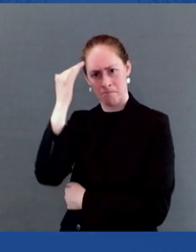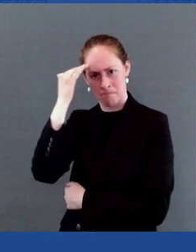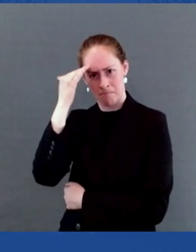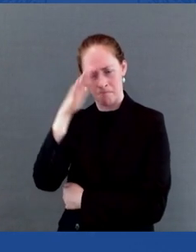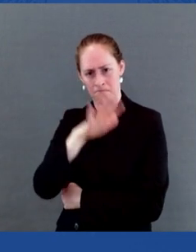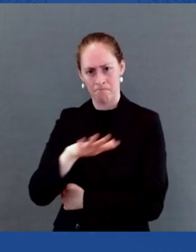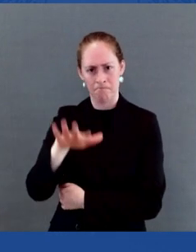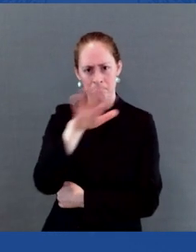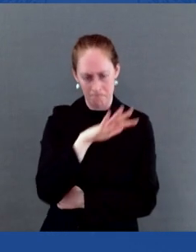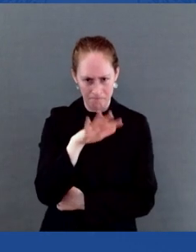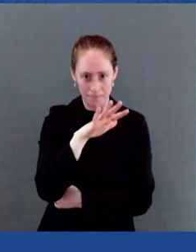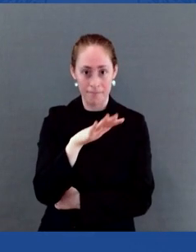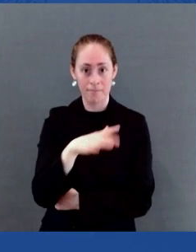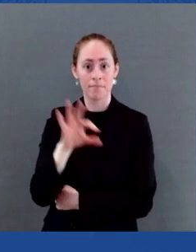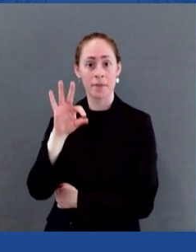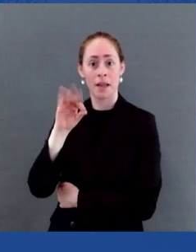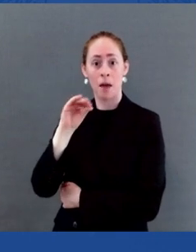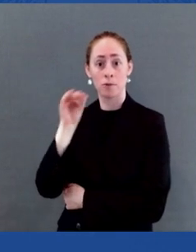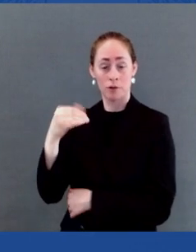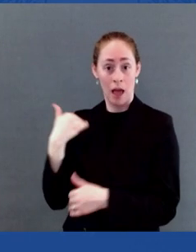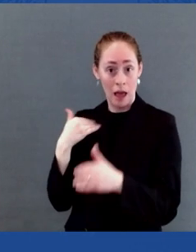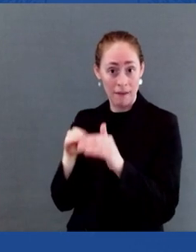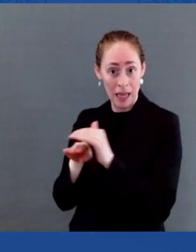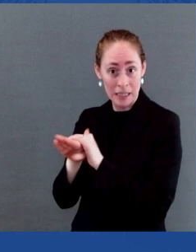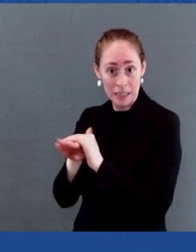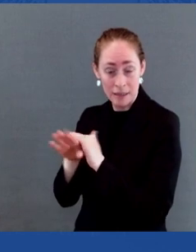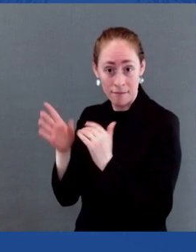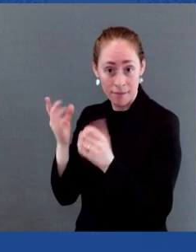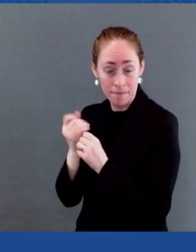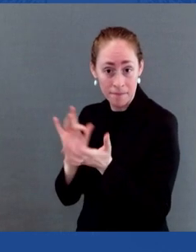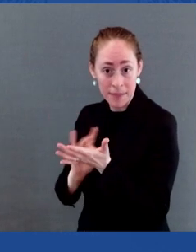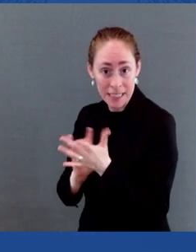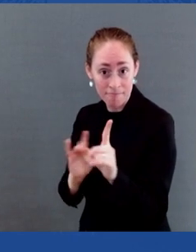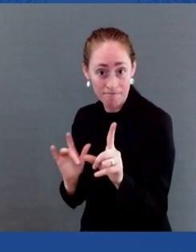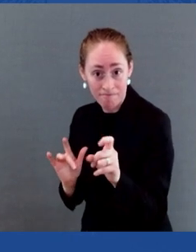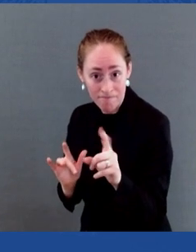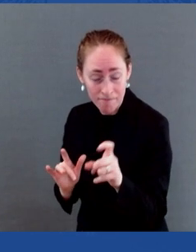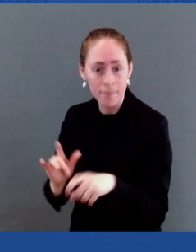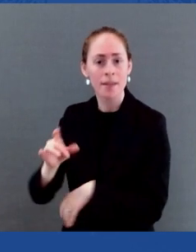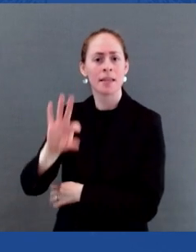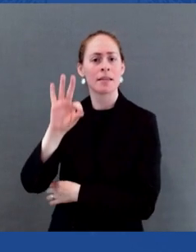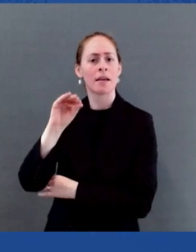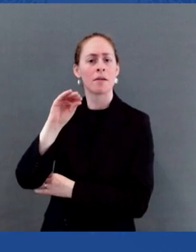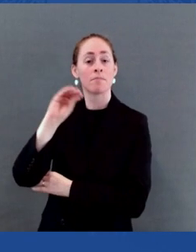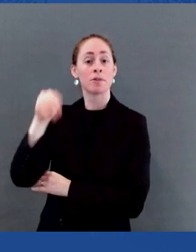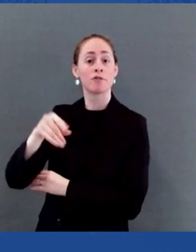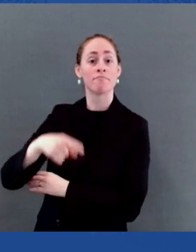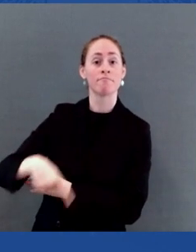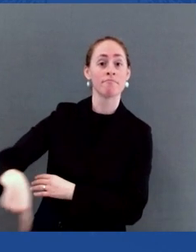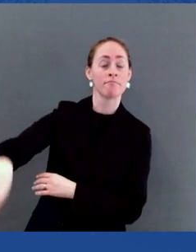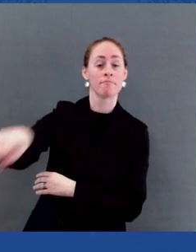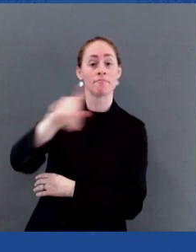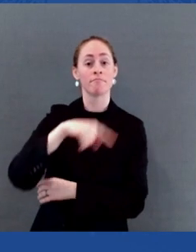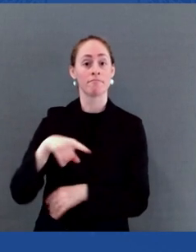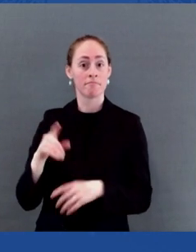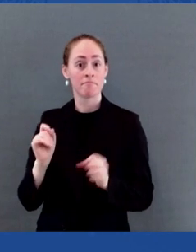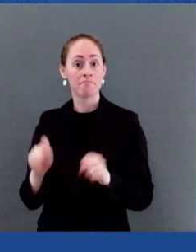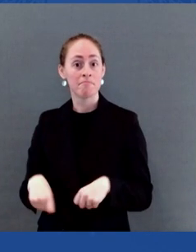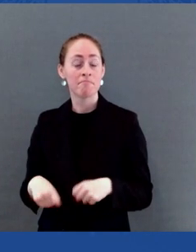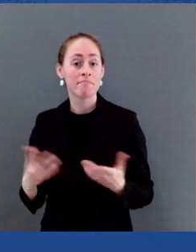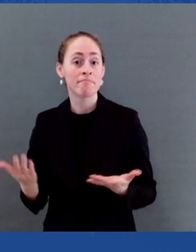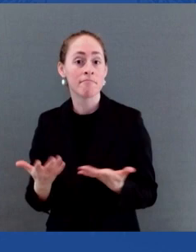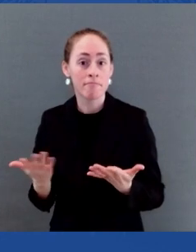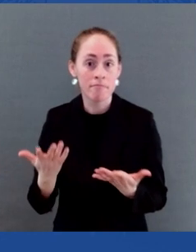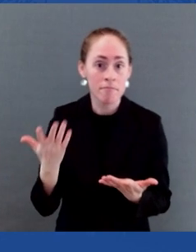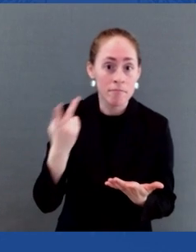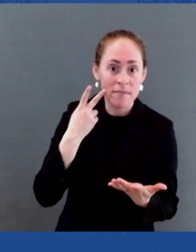of those receiving treatment for HIVs will have suppressed viral loads. That's within